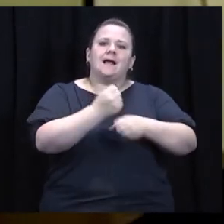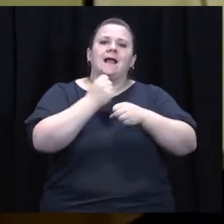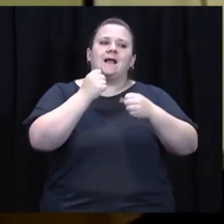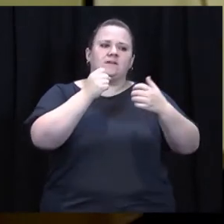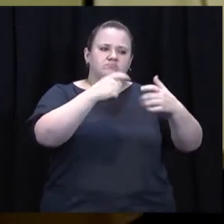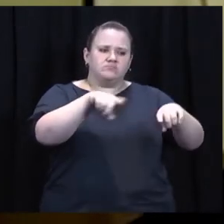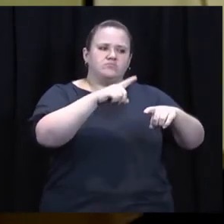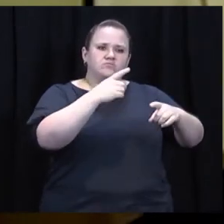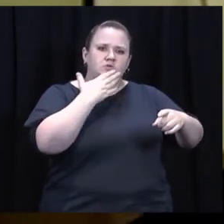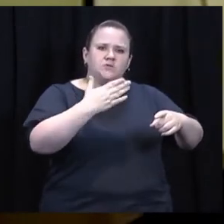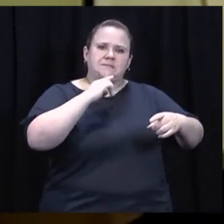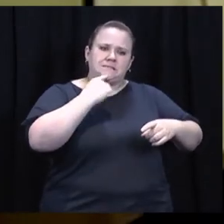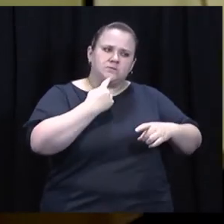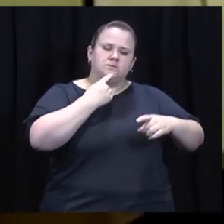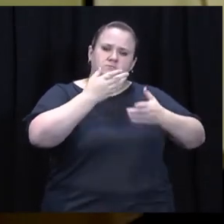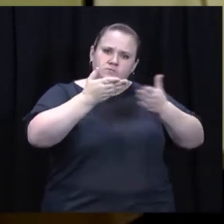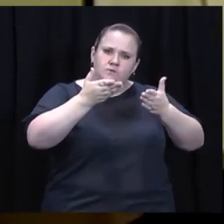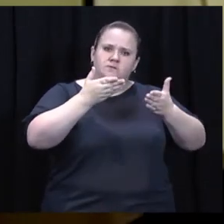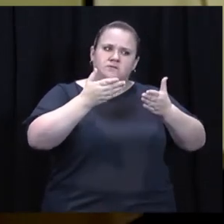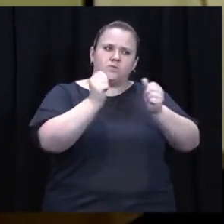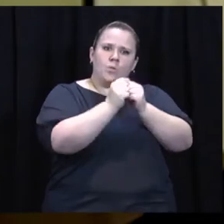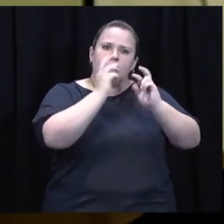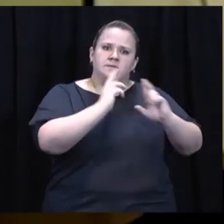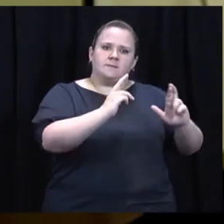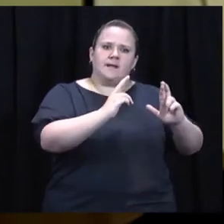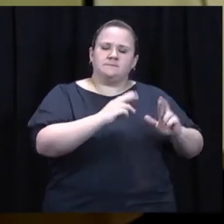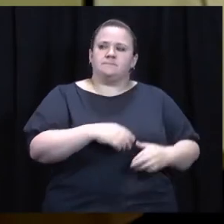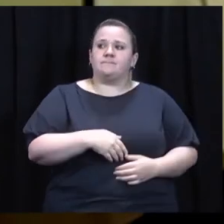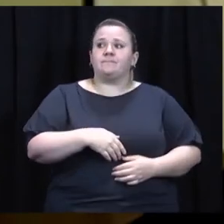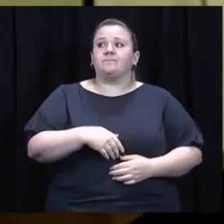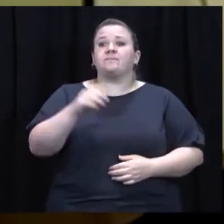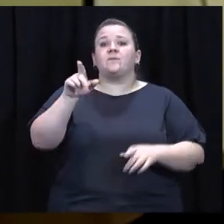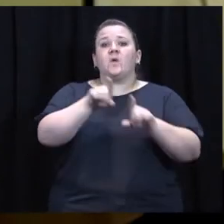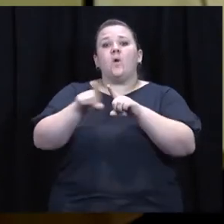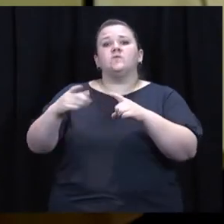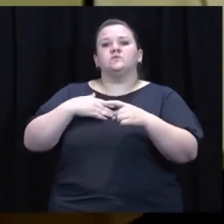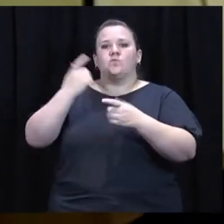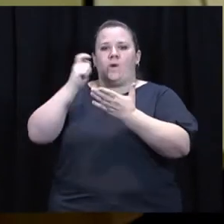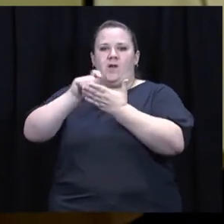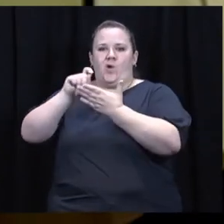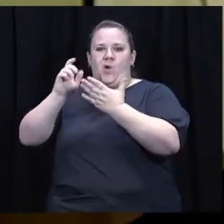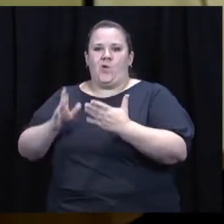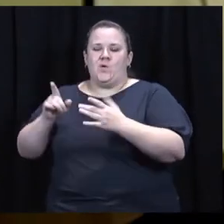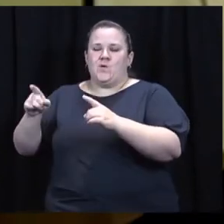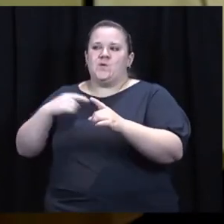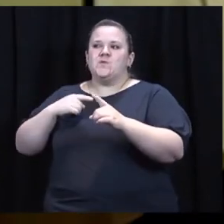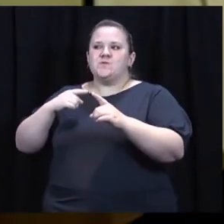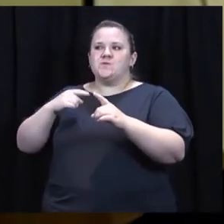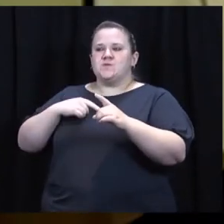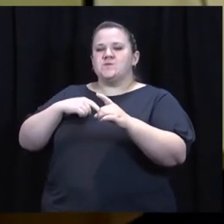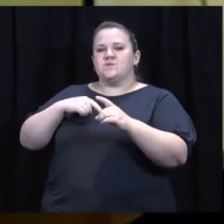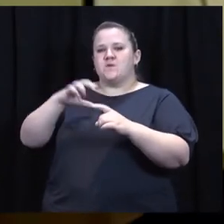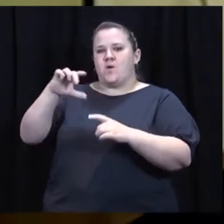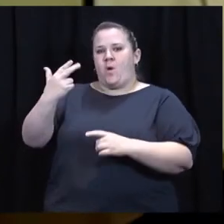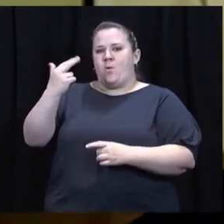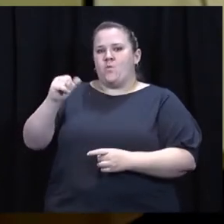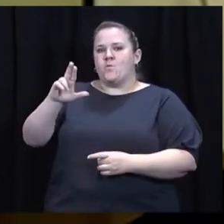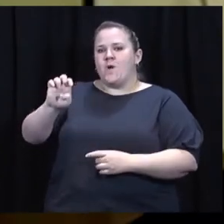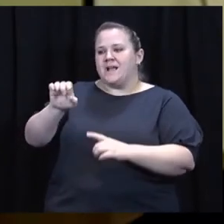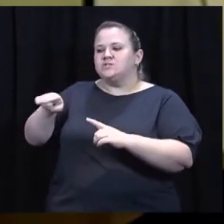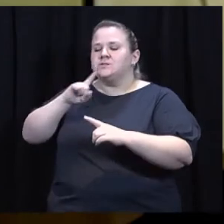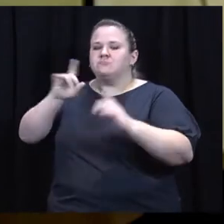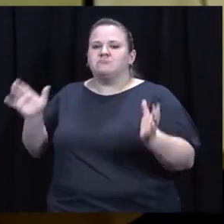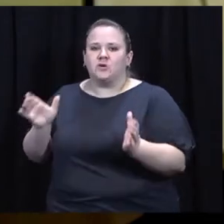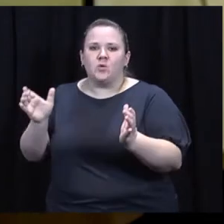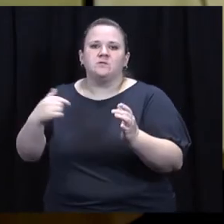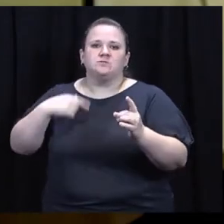critical services with respect and dignity. My dear friend, co-author and publisher, Shu Hallegra of Grace and Hope Consulting, LLC,